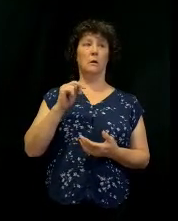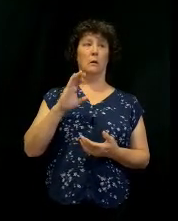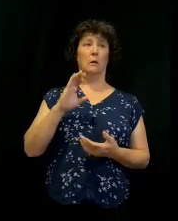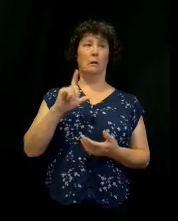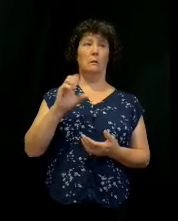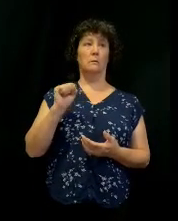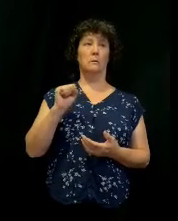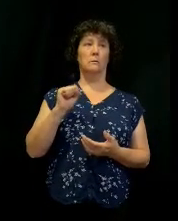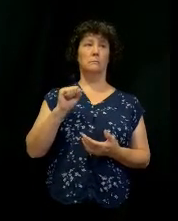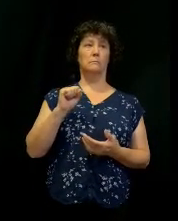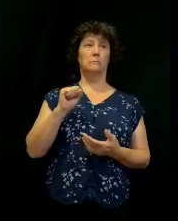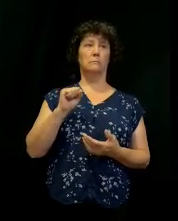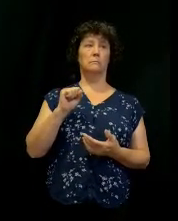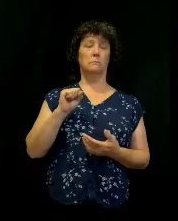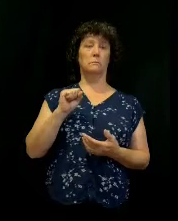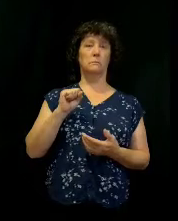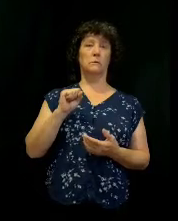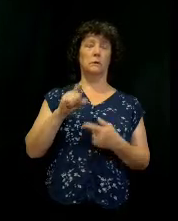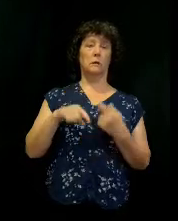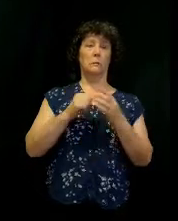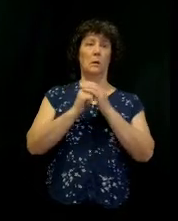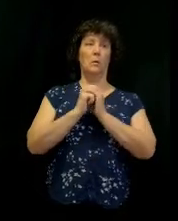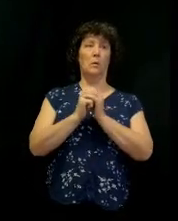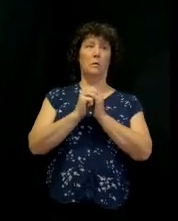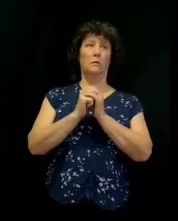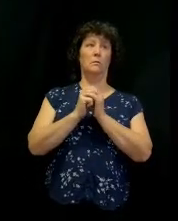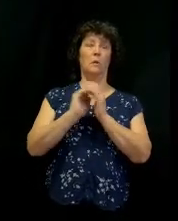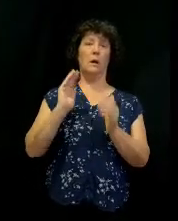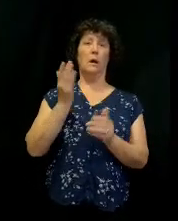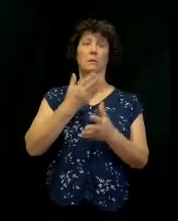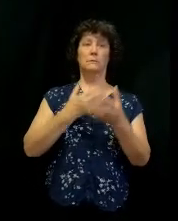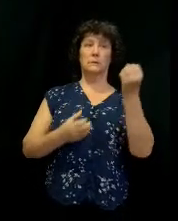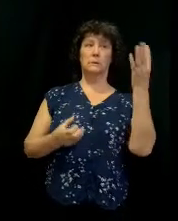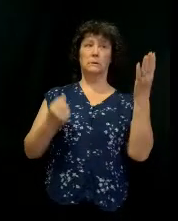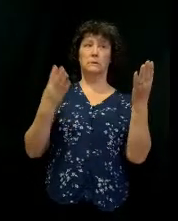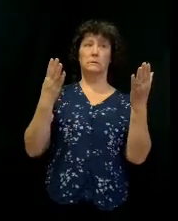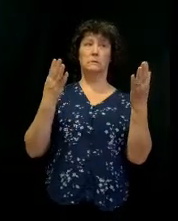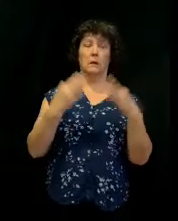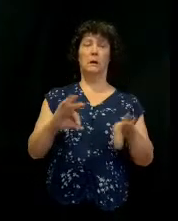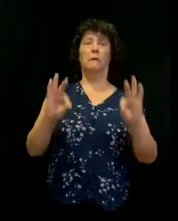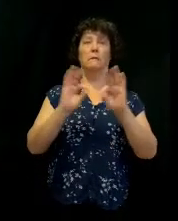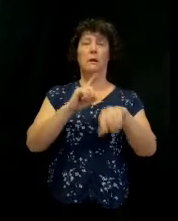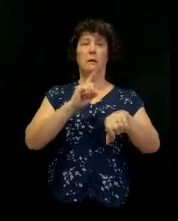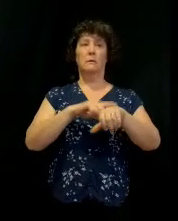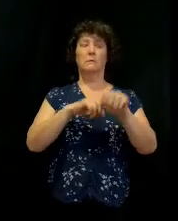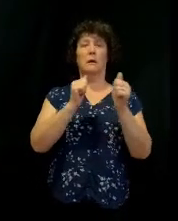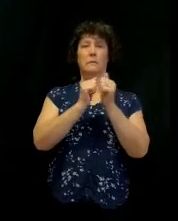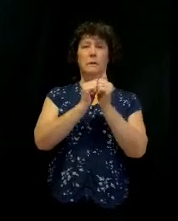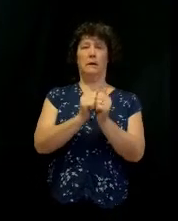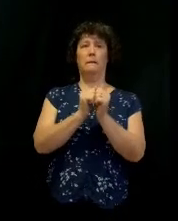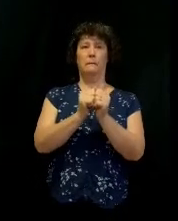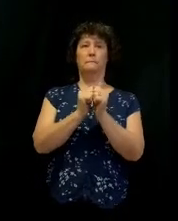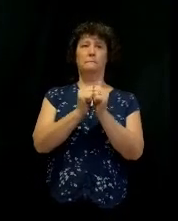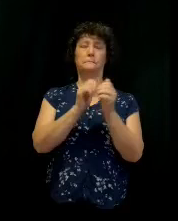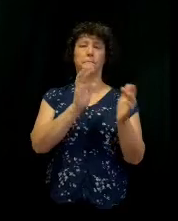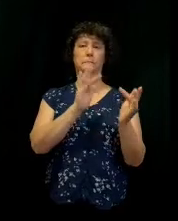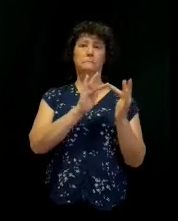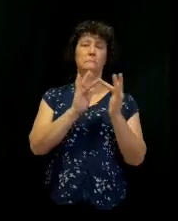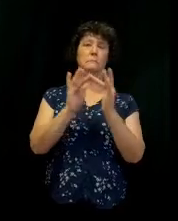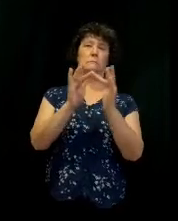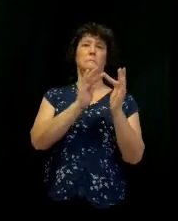All right. I'm talking about worship. I'm about our singing, our worship together. Valuing our time together. Connection.